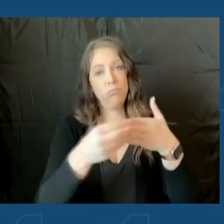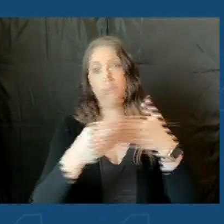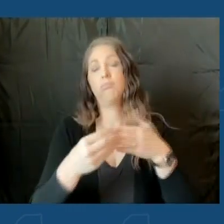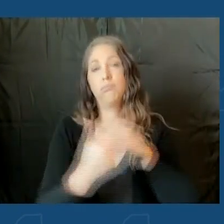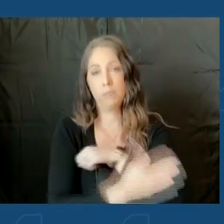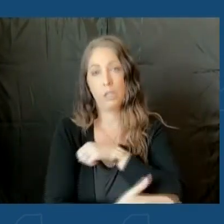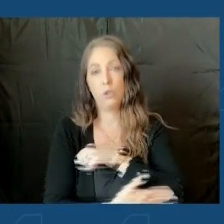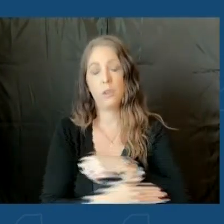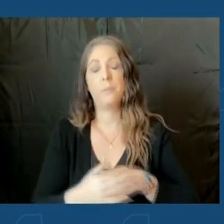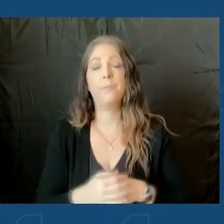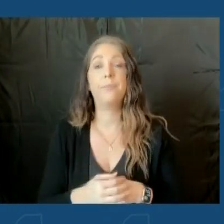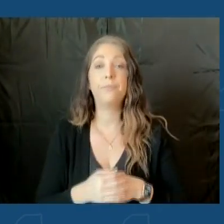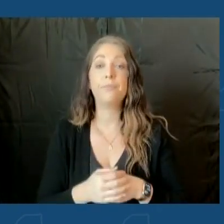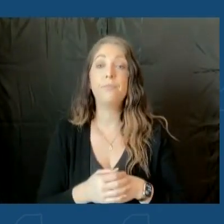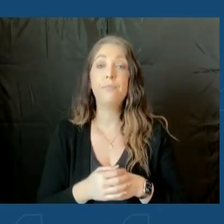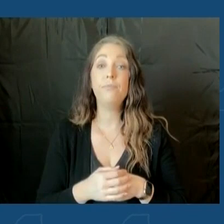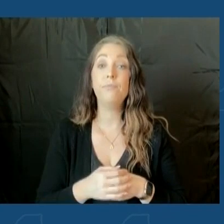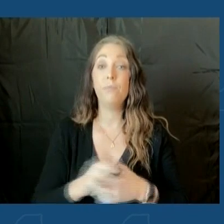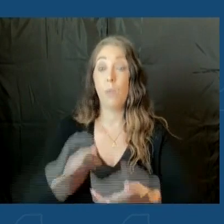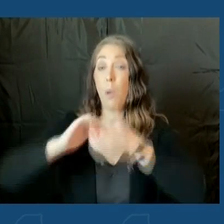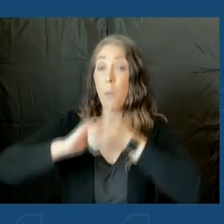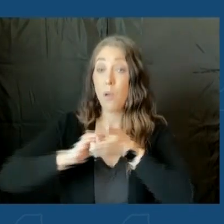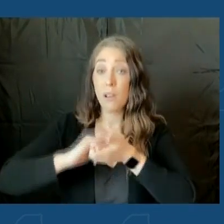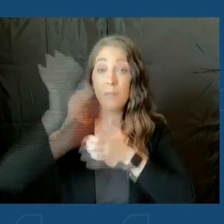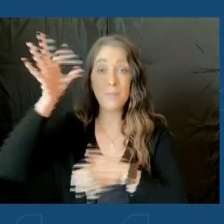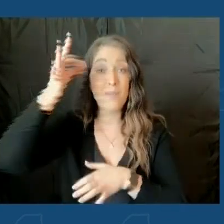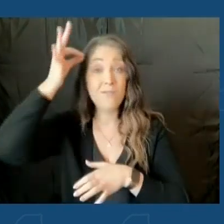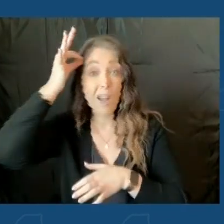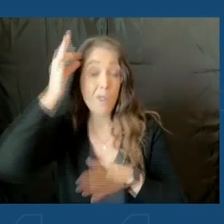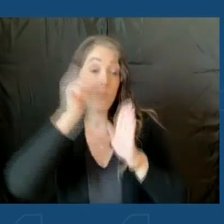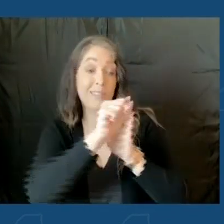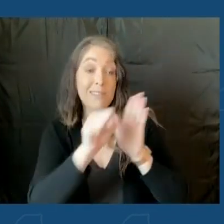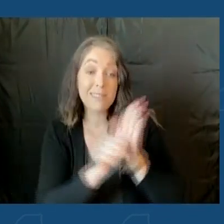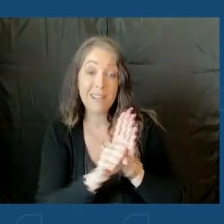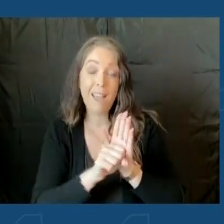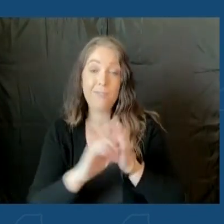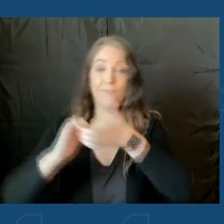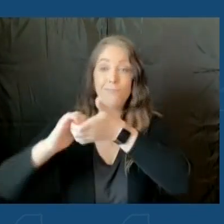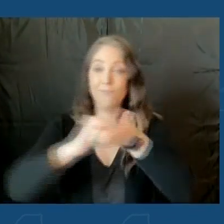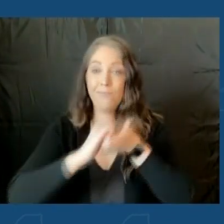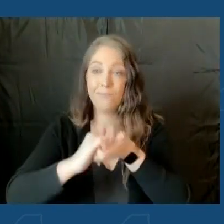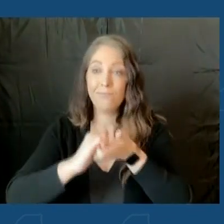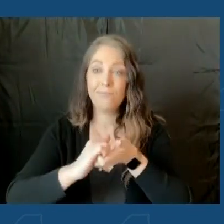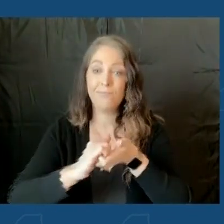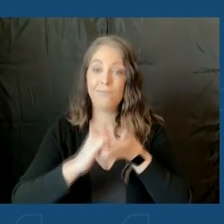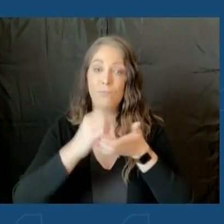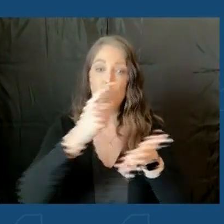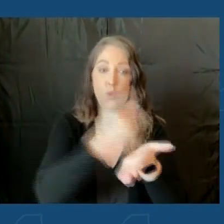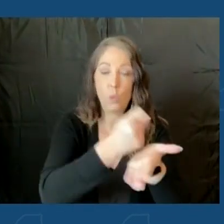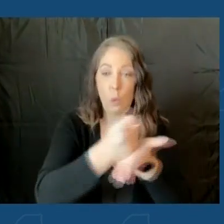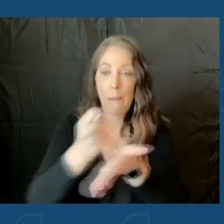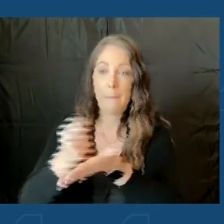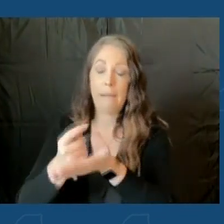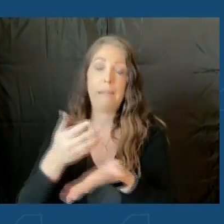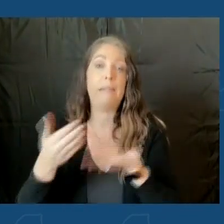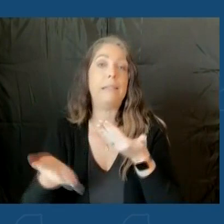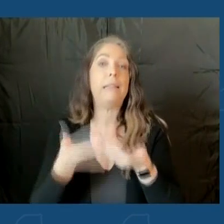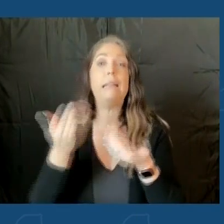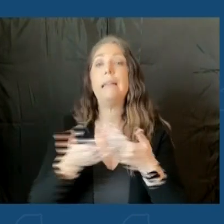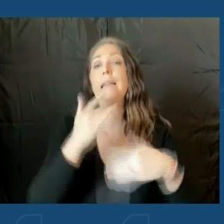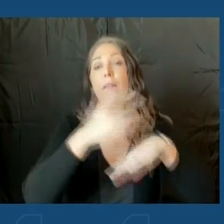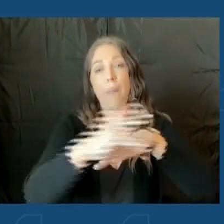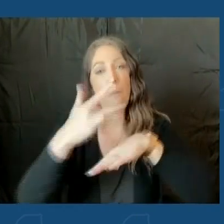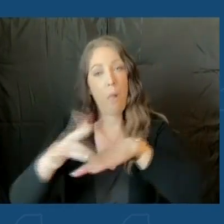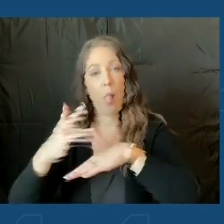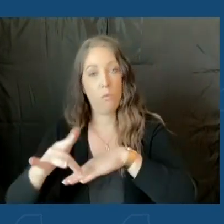is, in partnership, the federal government, your state government, working very closely to make treatments as easily available and as widely available as